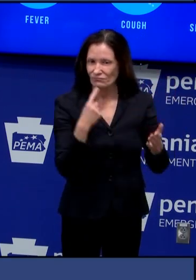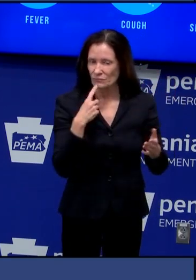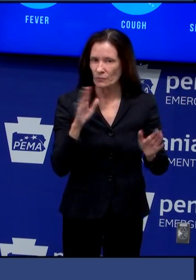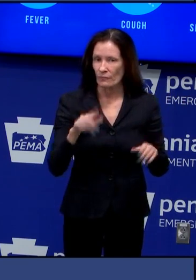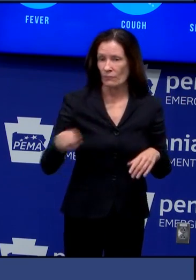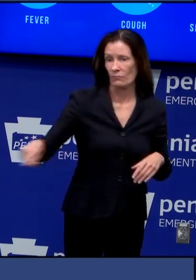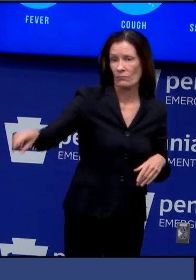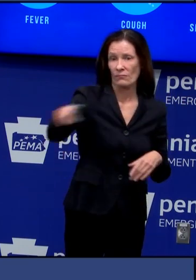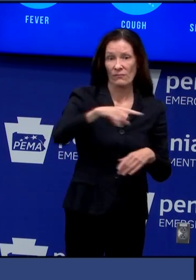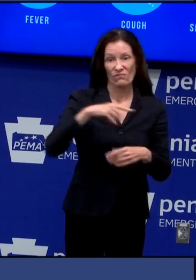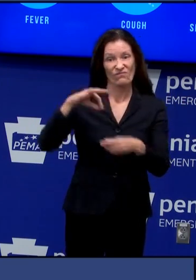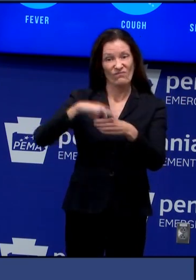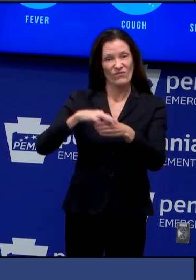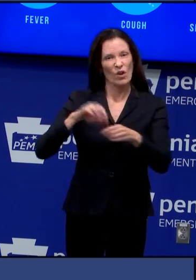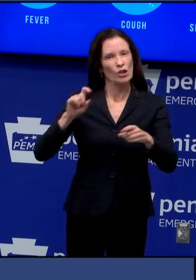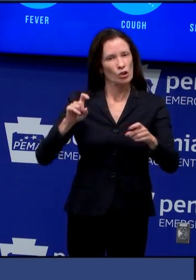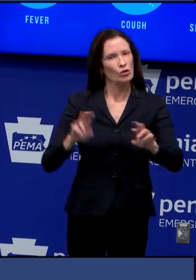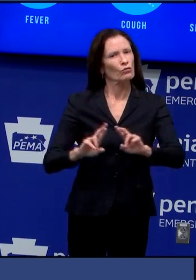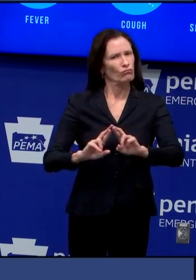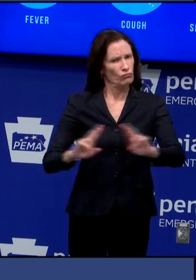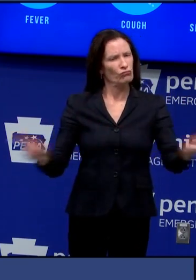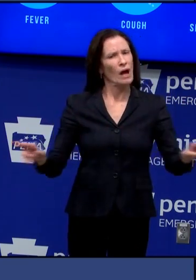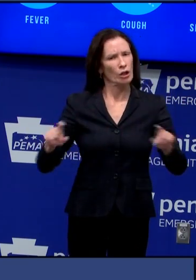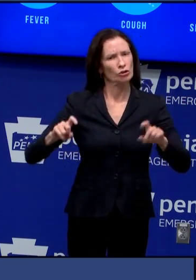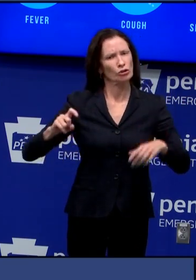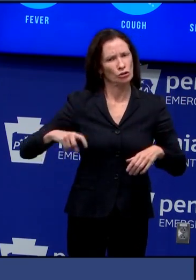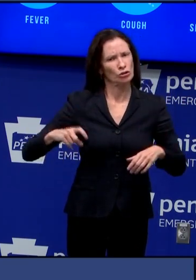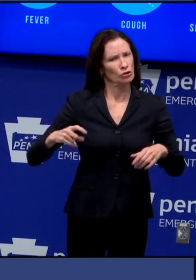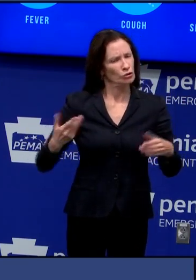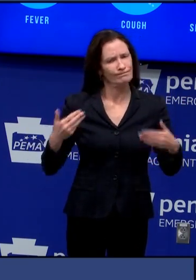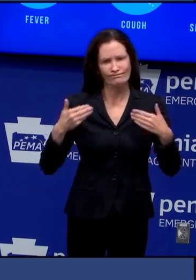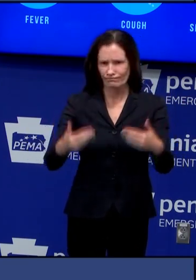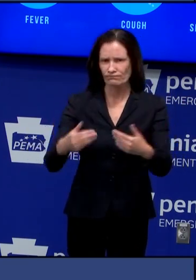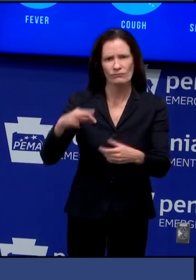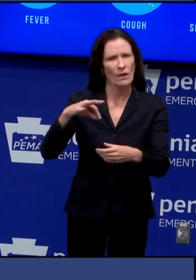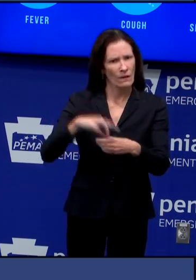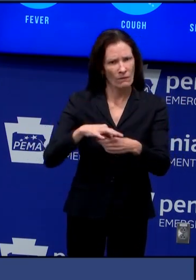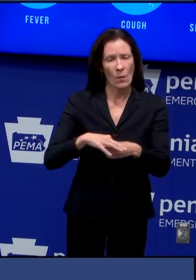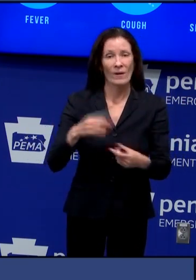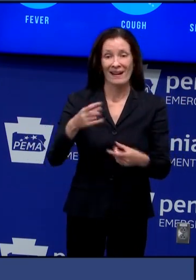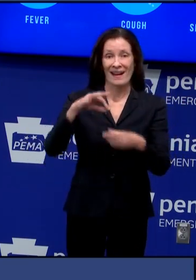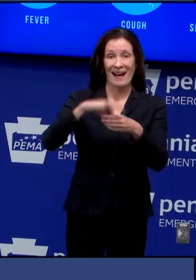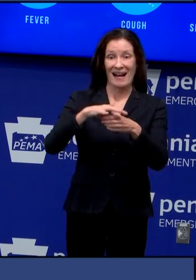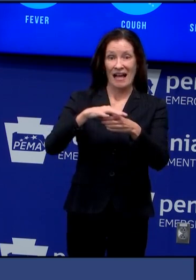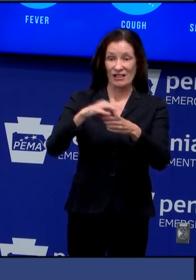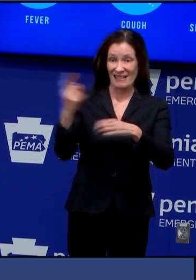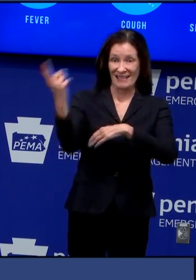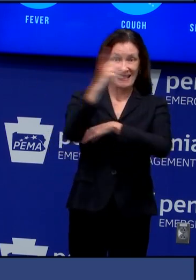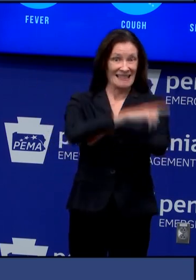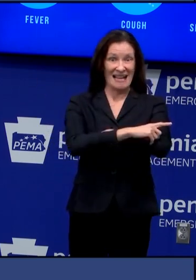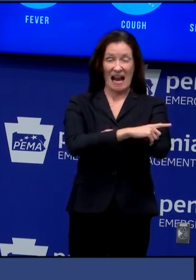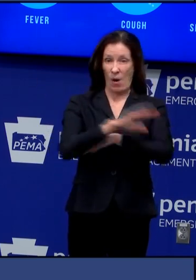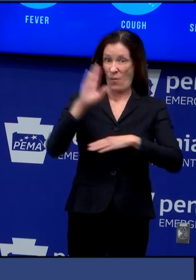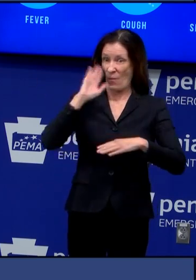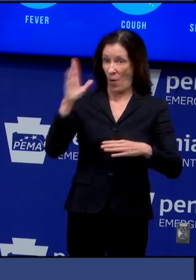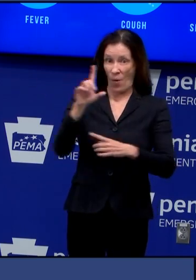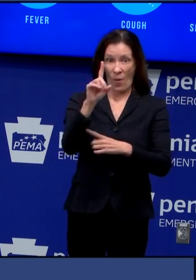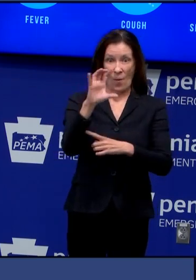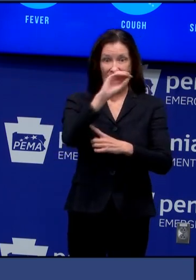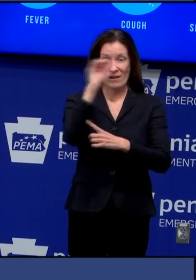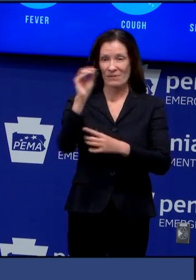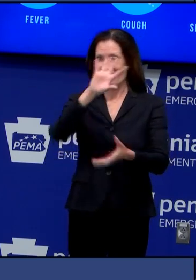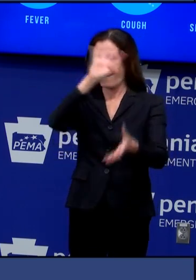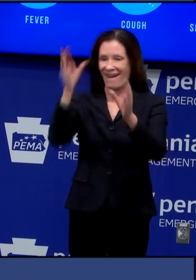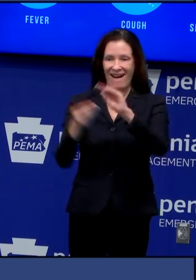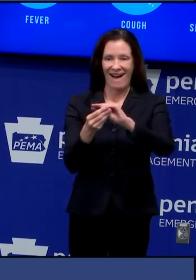that they may not have a hundred percent of the counting done on election day with canvassing not starting until 7 a.m on